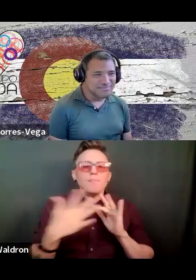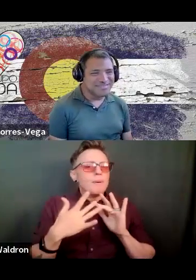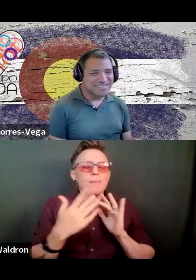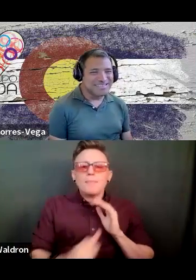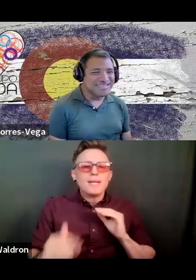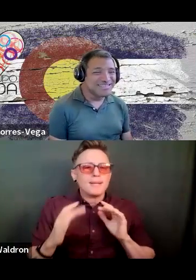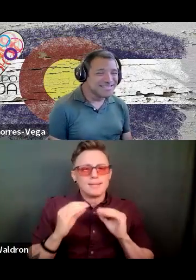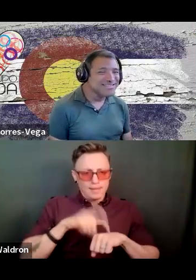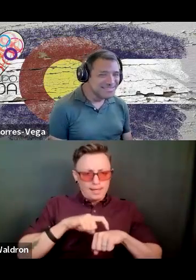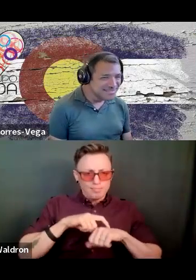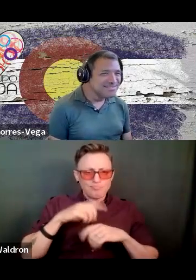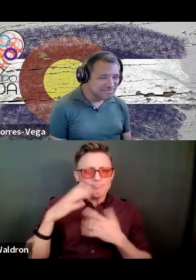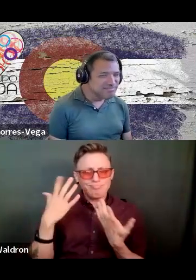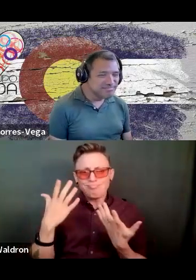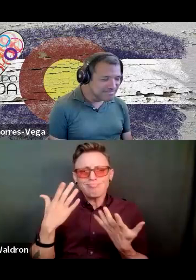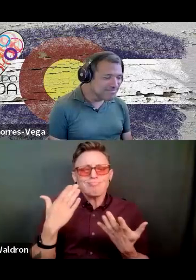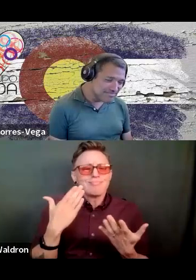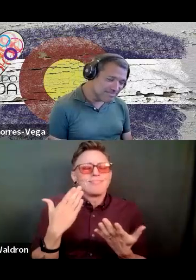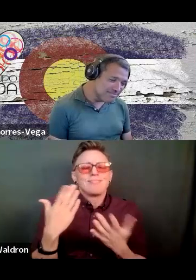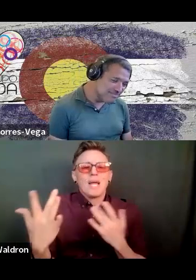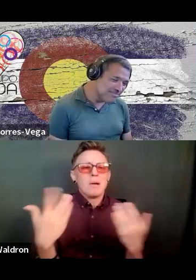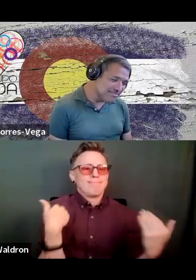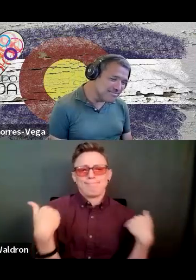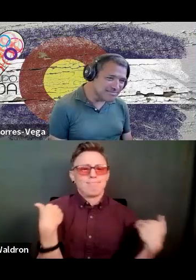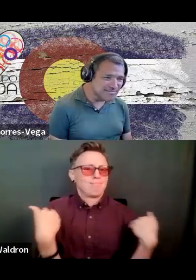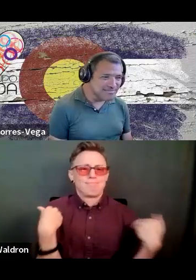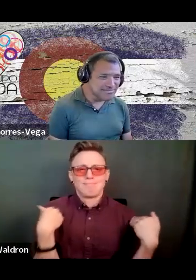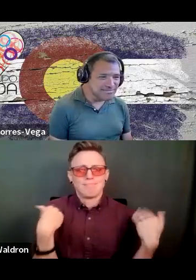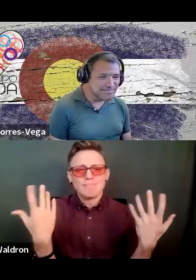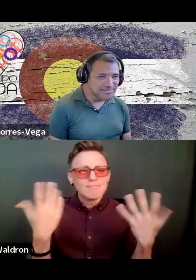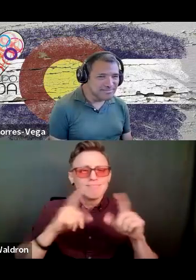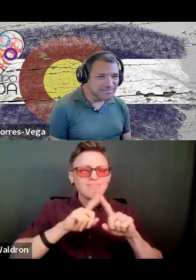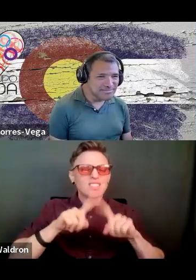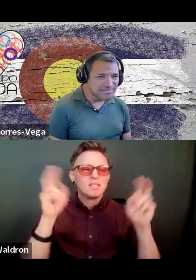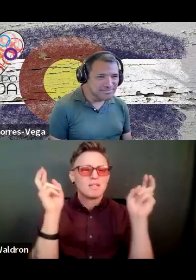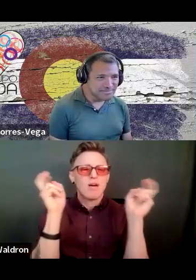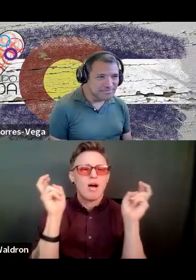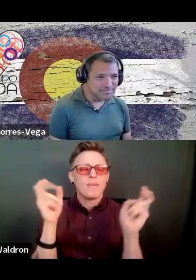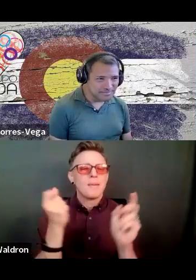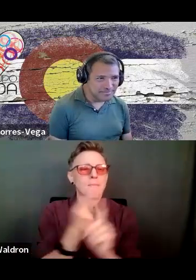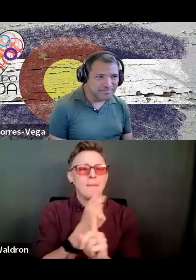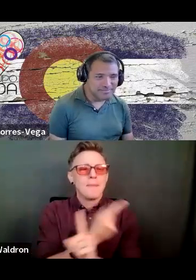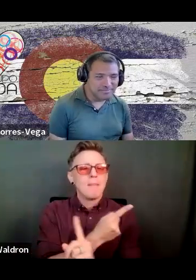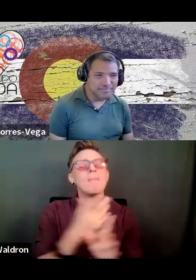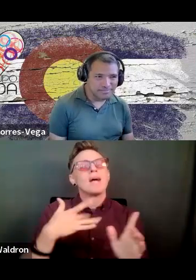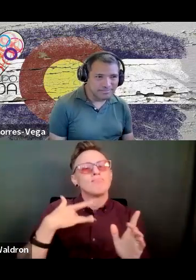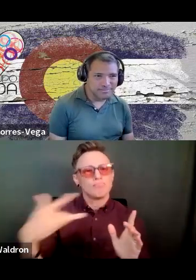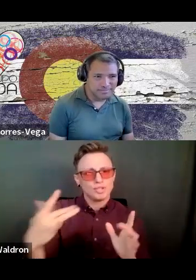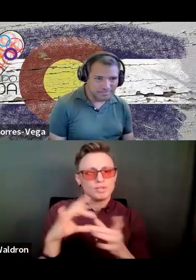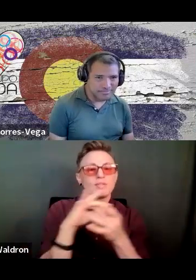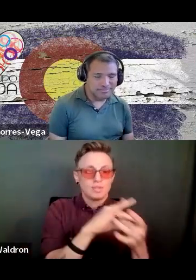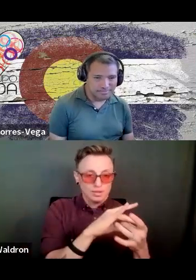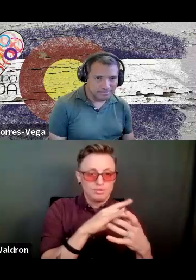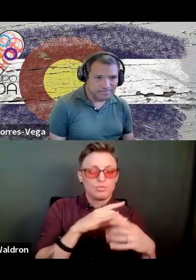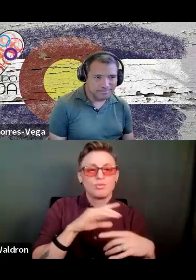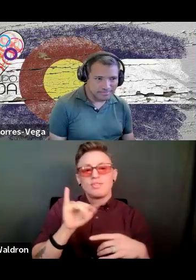people will reach out to me and ask me for resources on different topics. And many times it has to do with either the visible